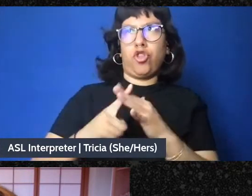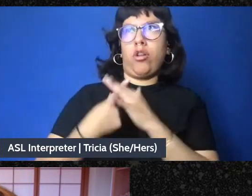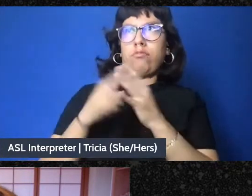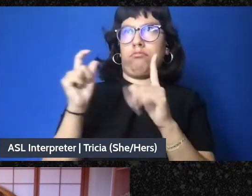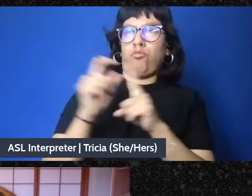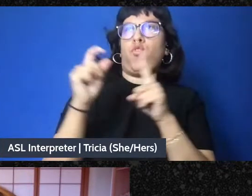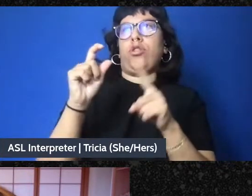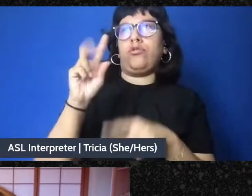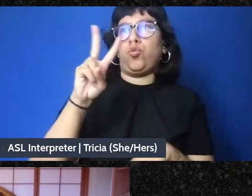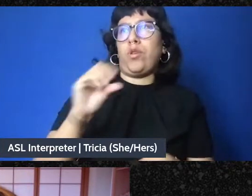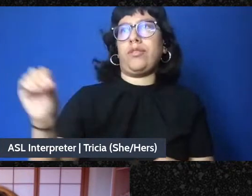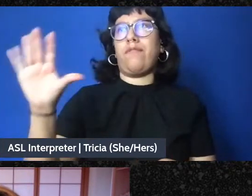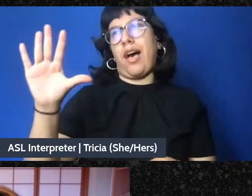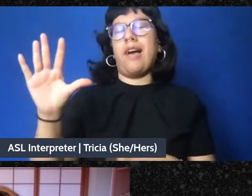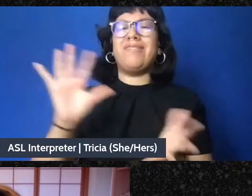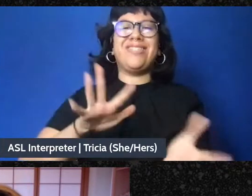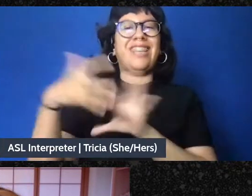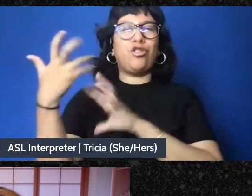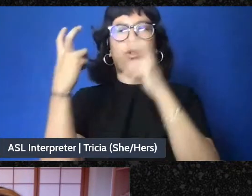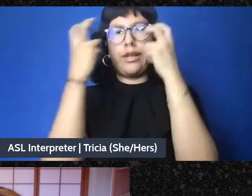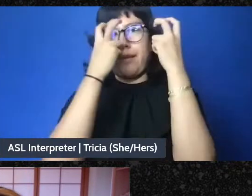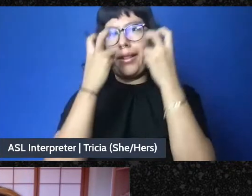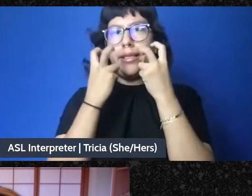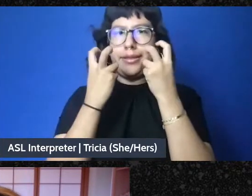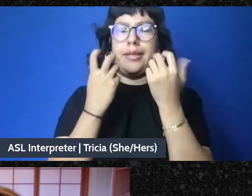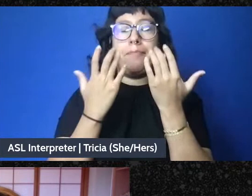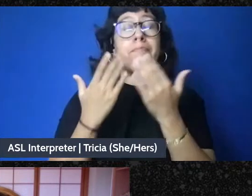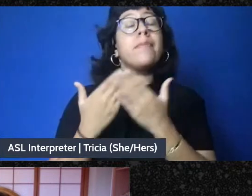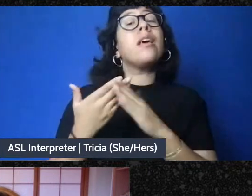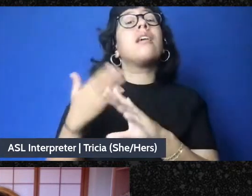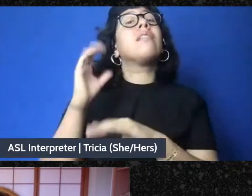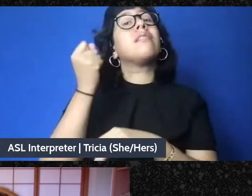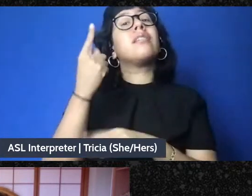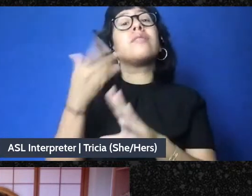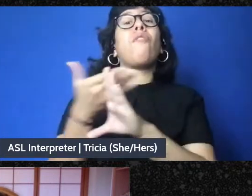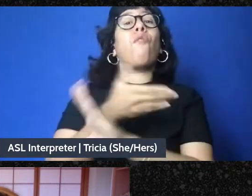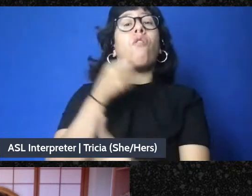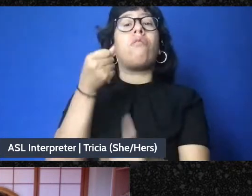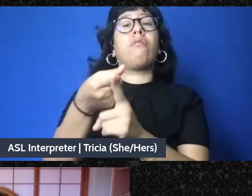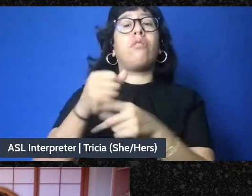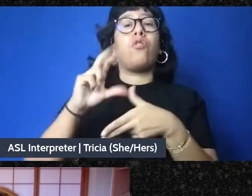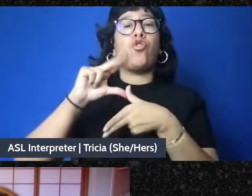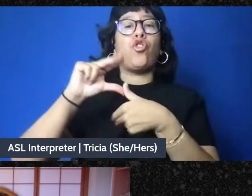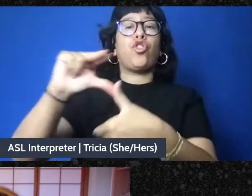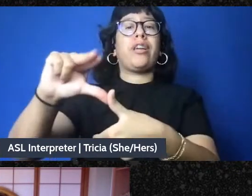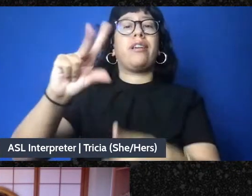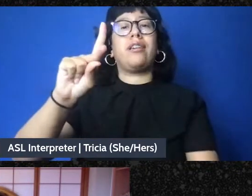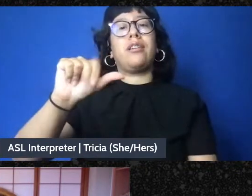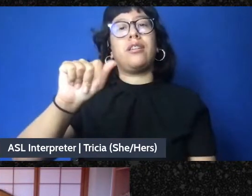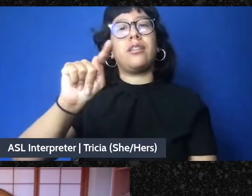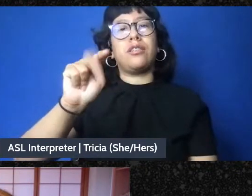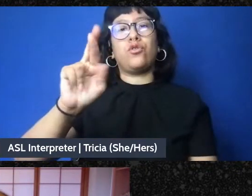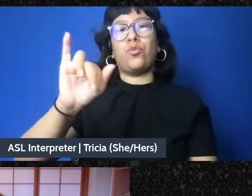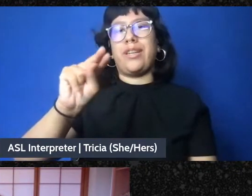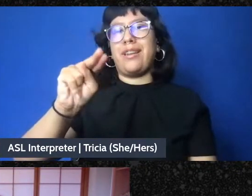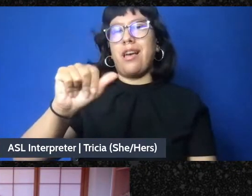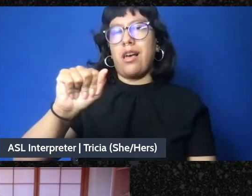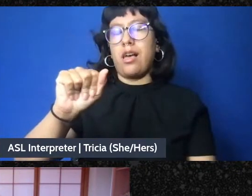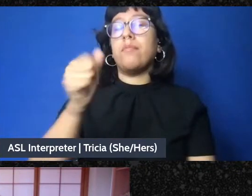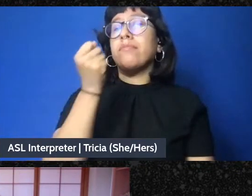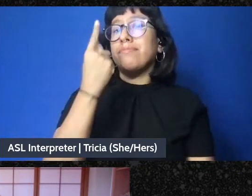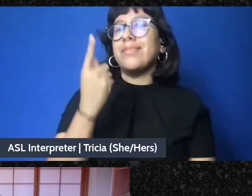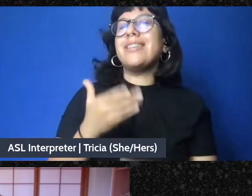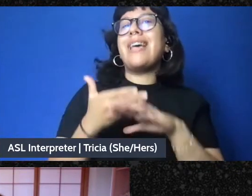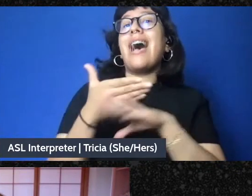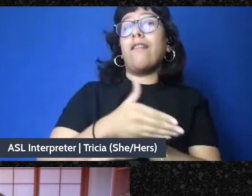It was actually, it was before Katrina but it was after the Asian